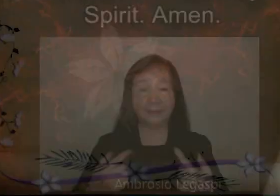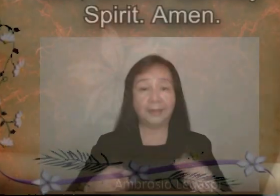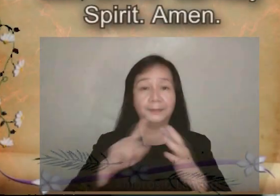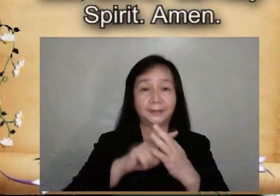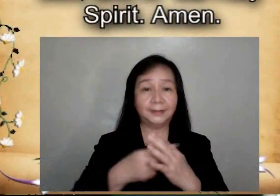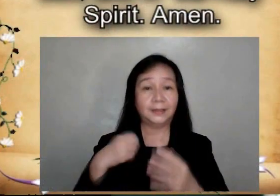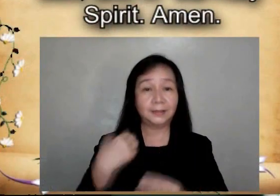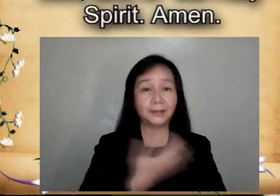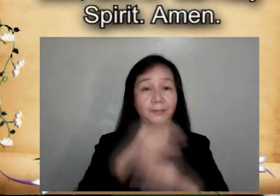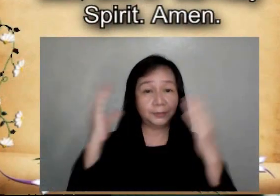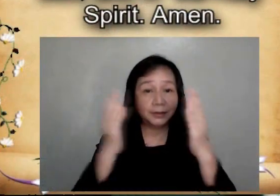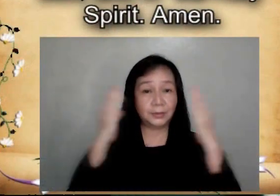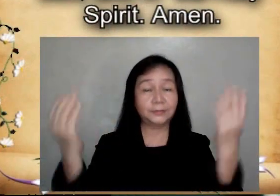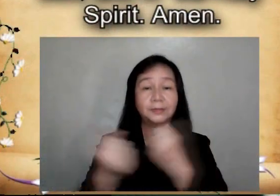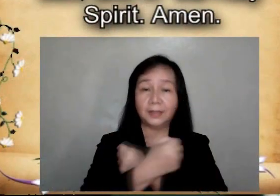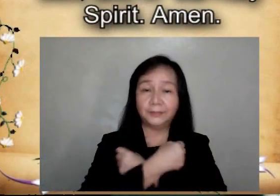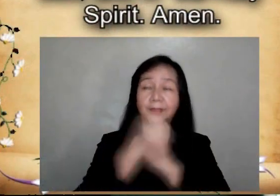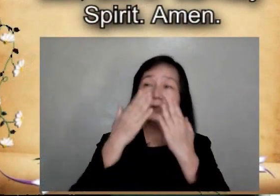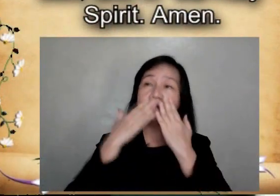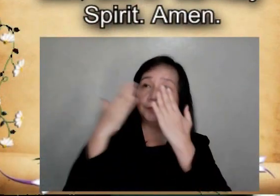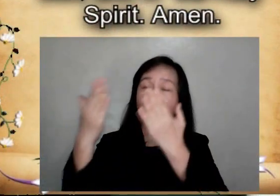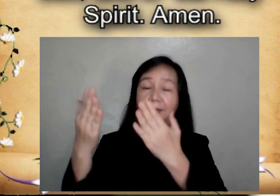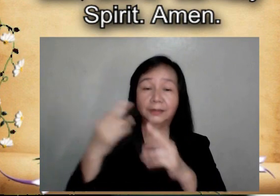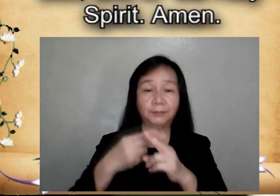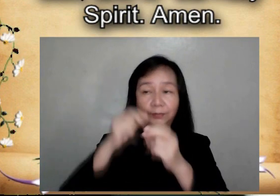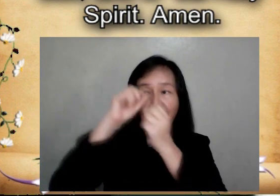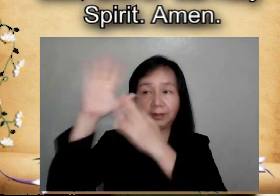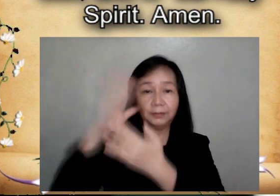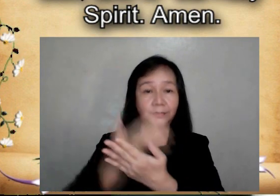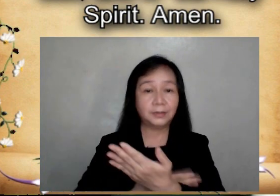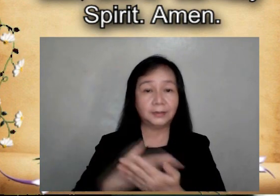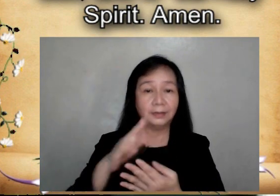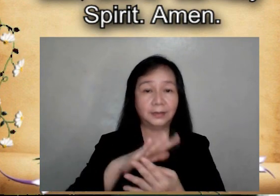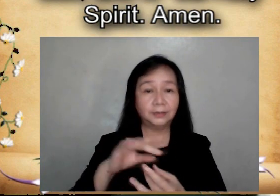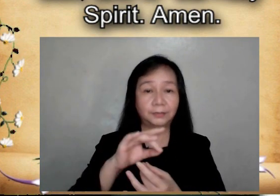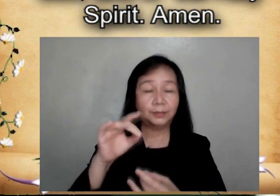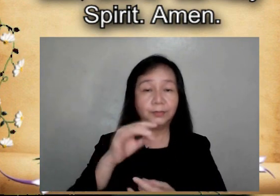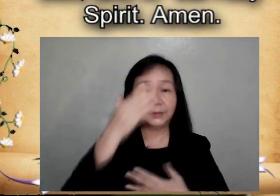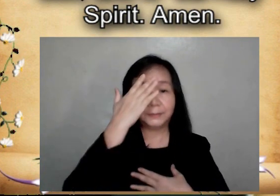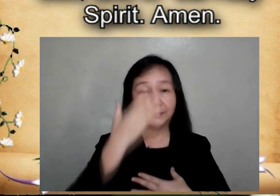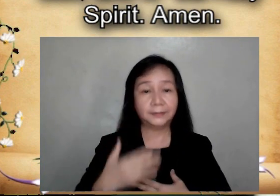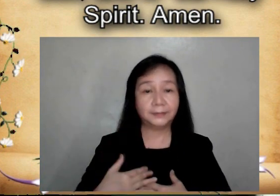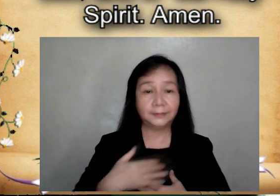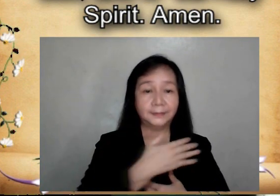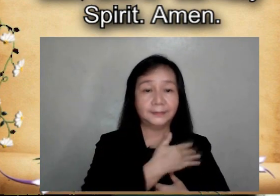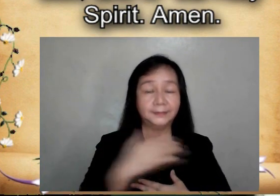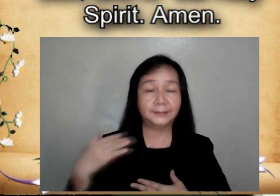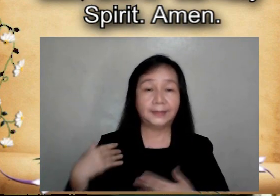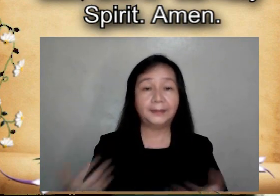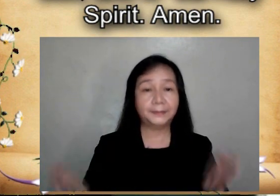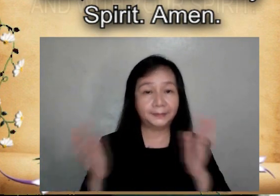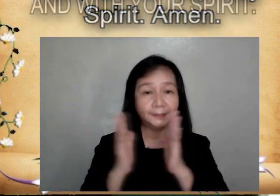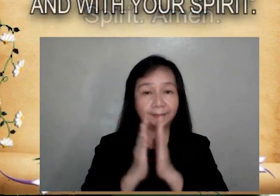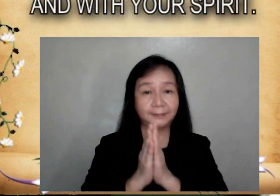Let us begin our celebration of love and thanksgiving, in the name of the Father, and of the Son, and of the Holy Spirit. Amen.